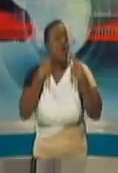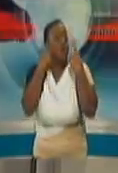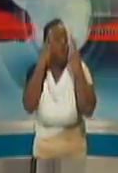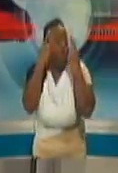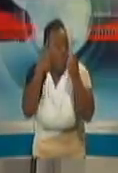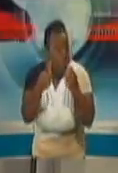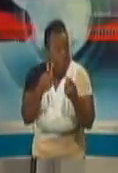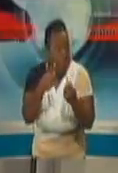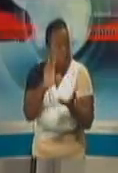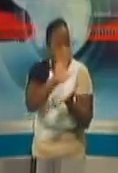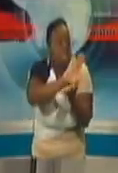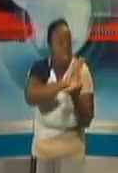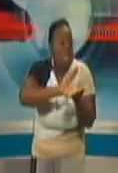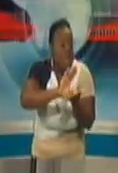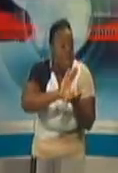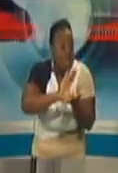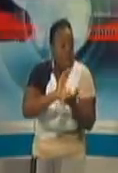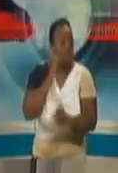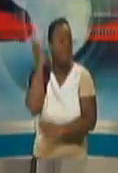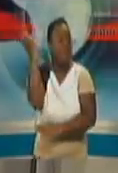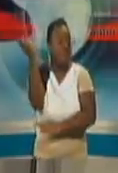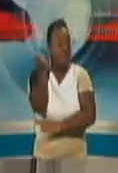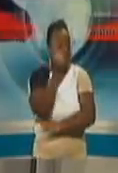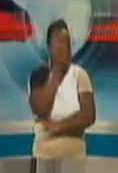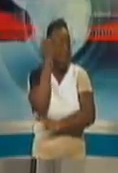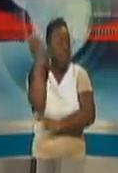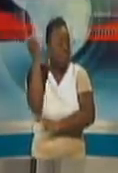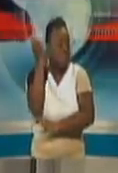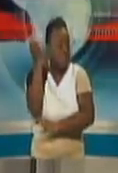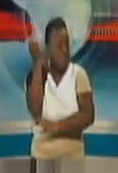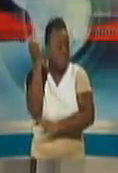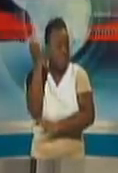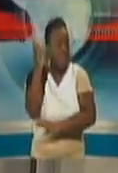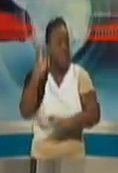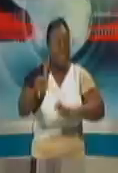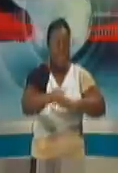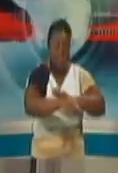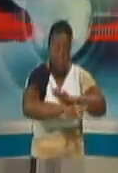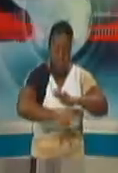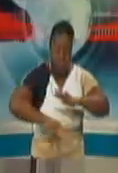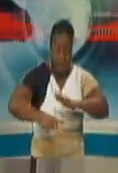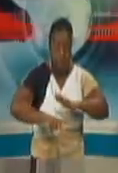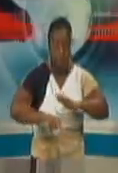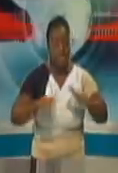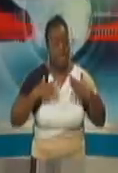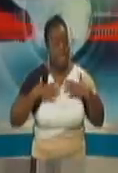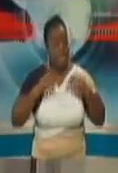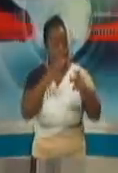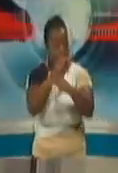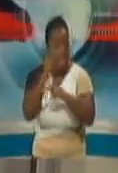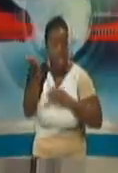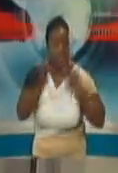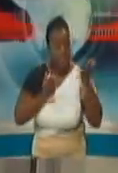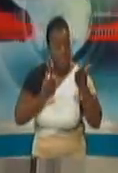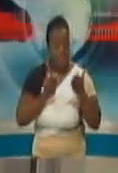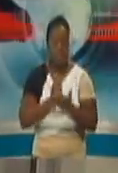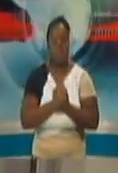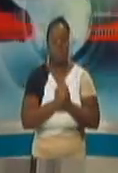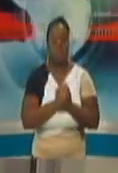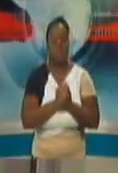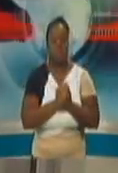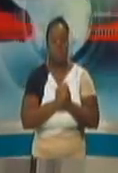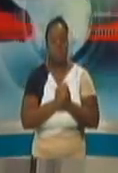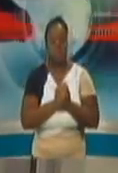access to emergency and primary health care services, which at that time didn't